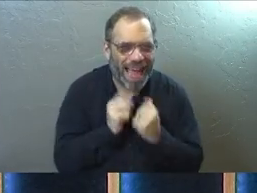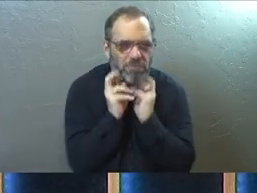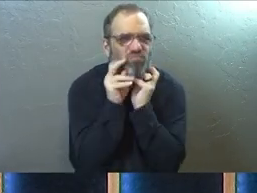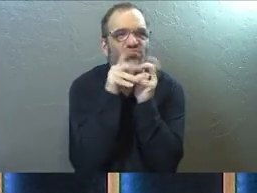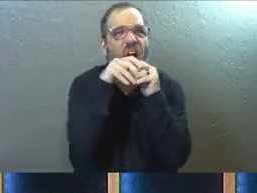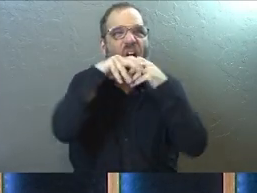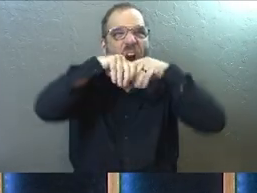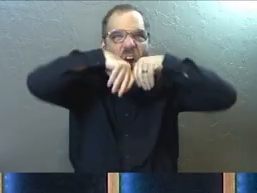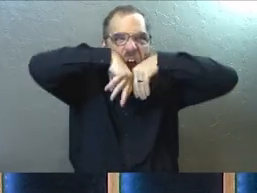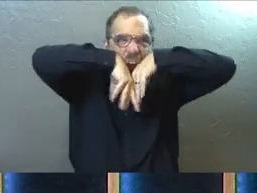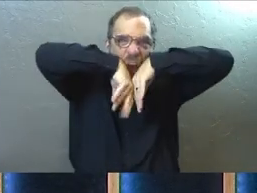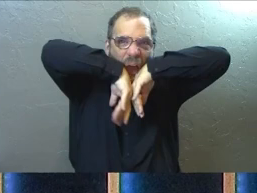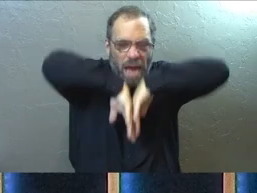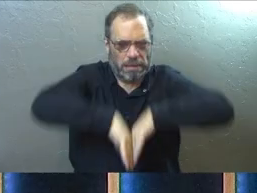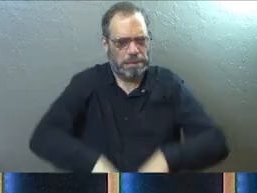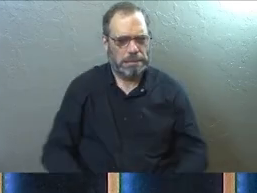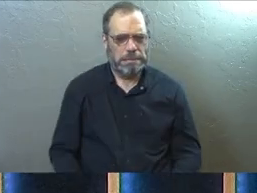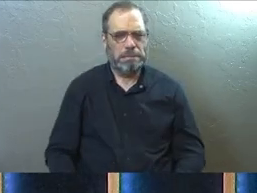It's a rough one.